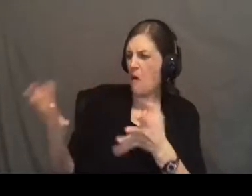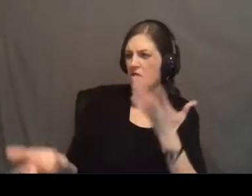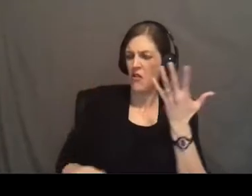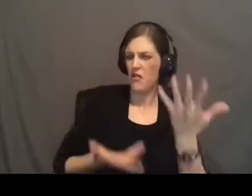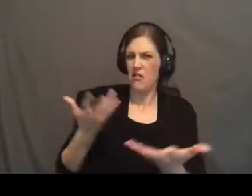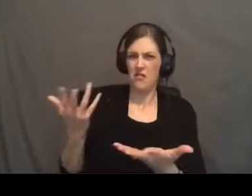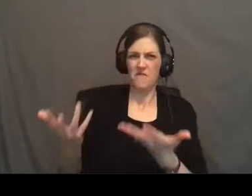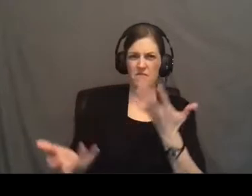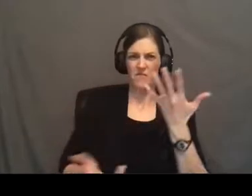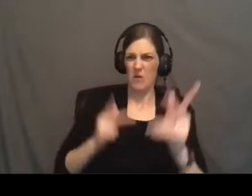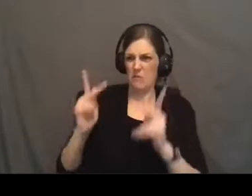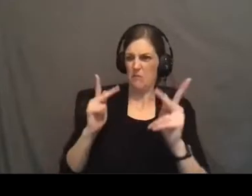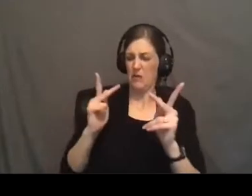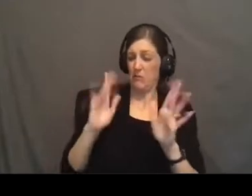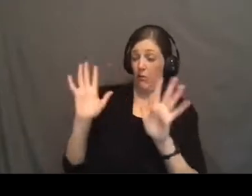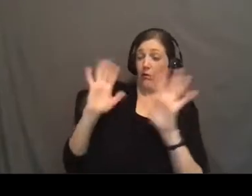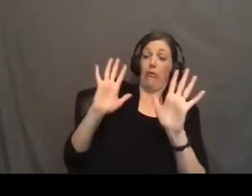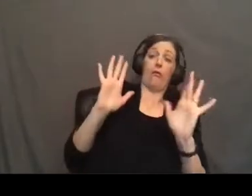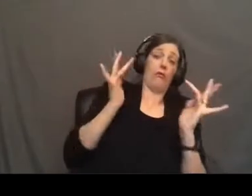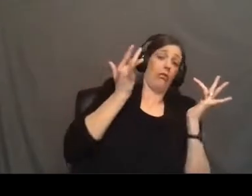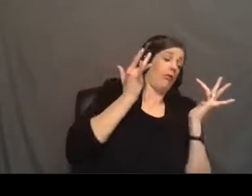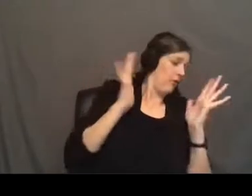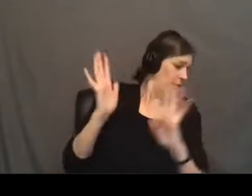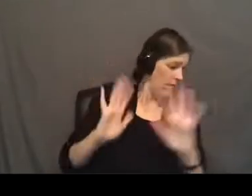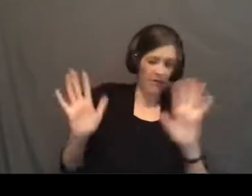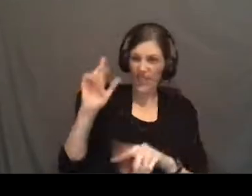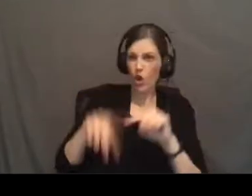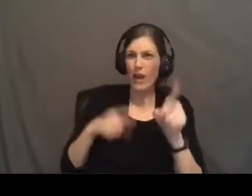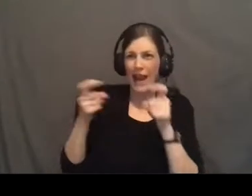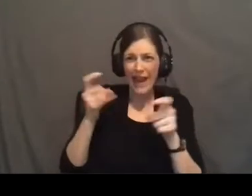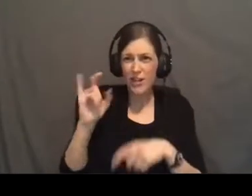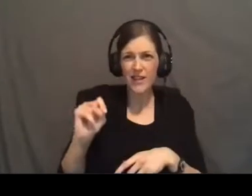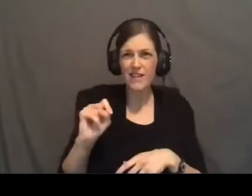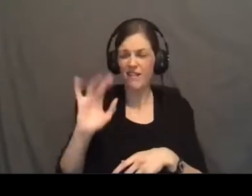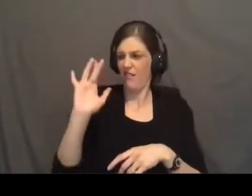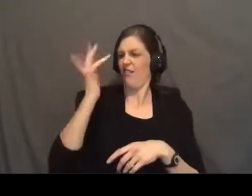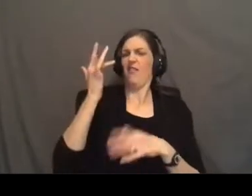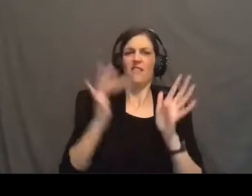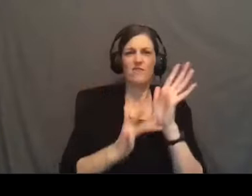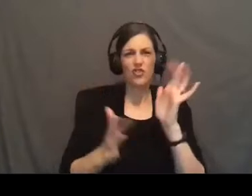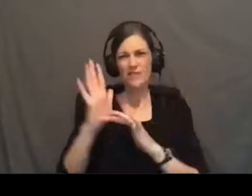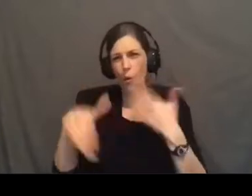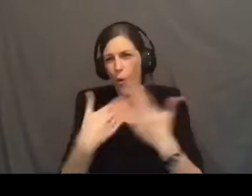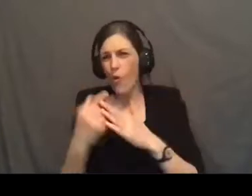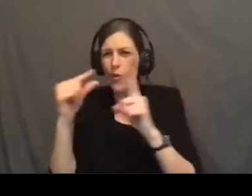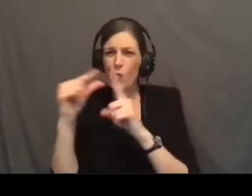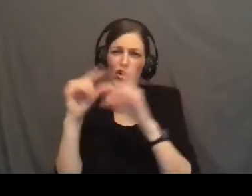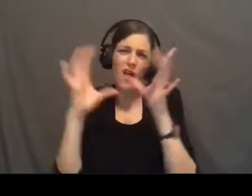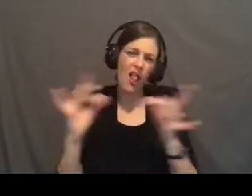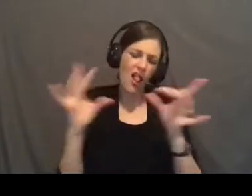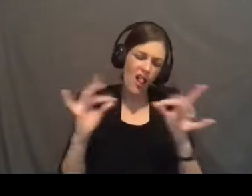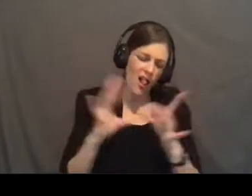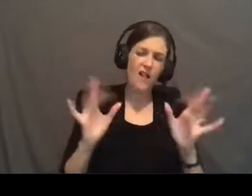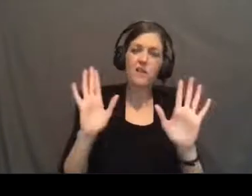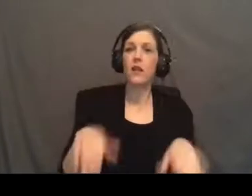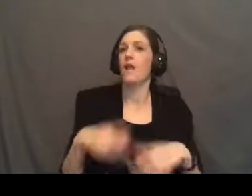people were repulsed when they looked at They couldn't even handle it. Like, they got so tired of Jesus and all the words that he was saying finally got to the point of like,